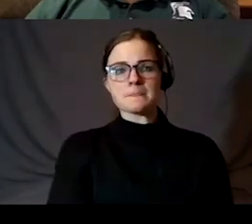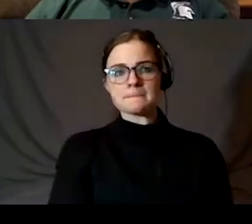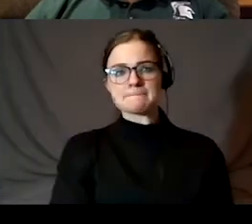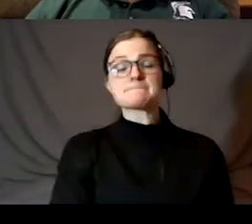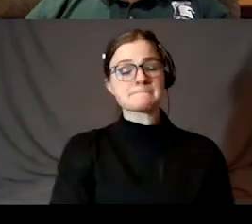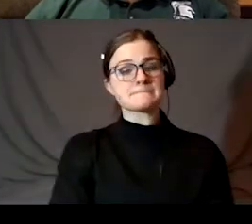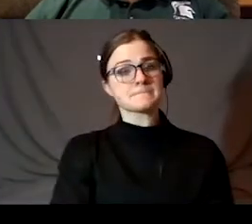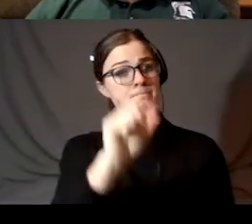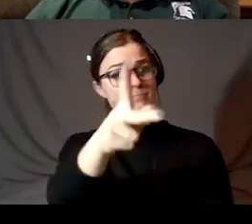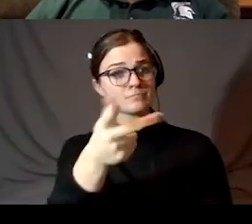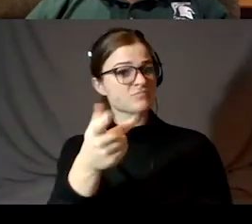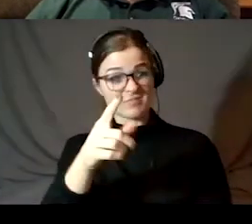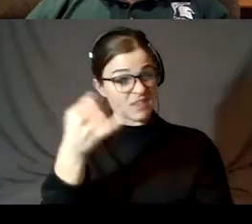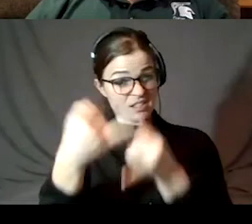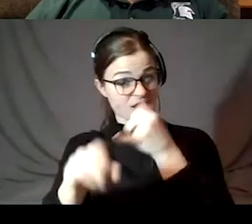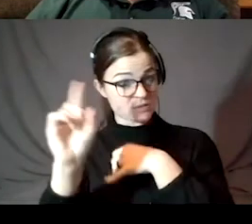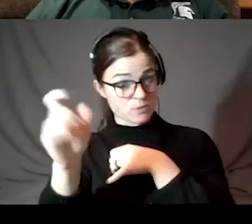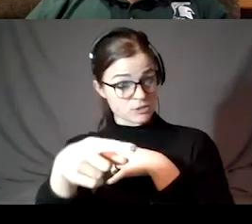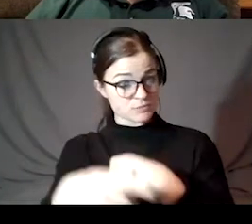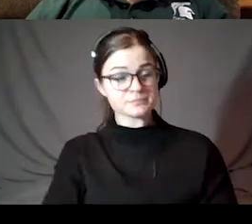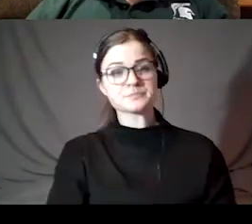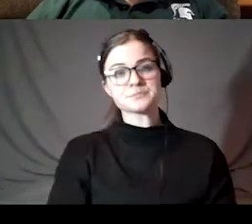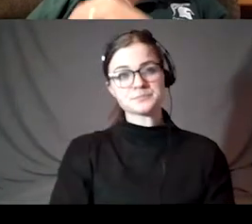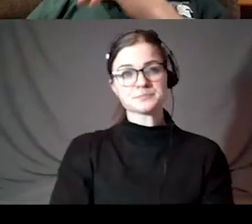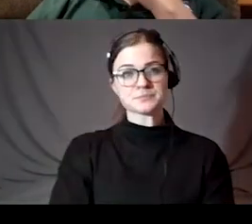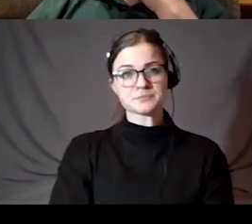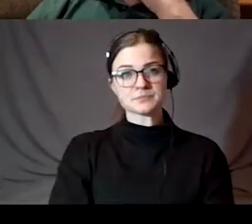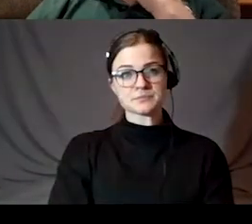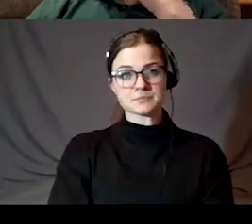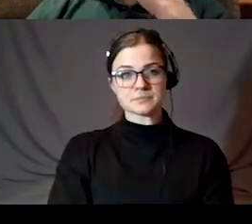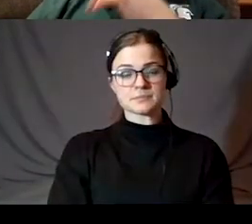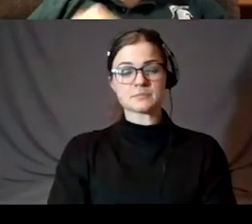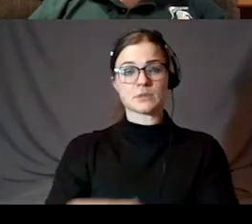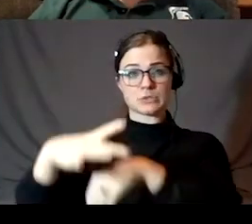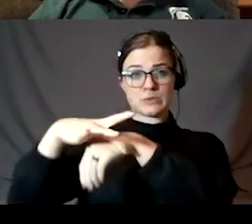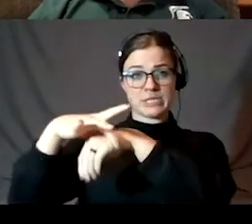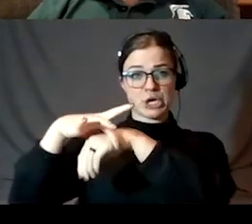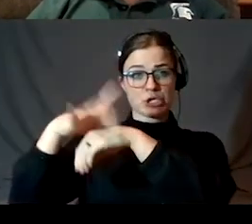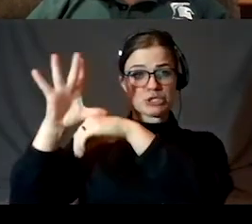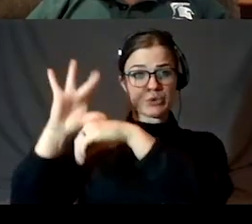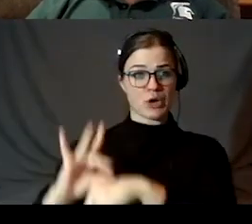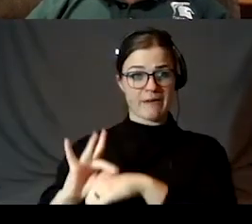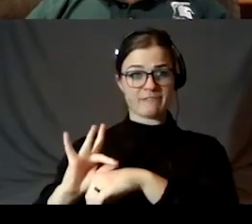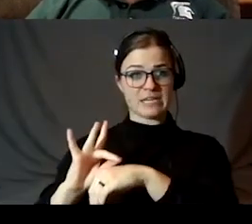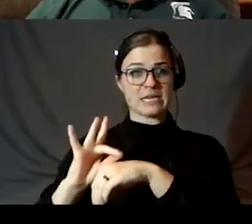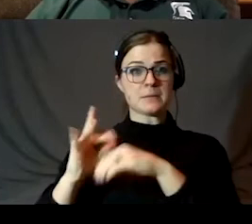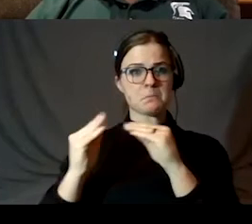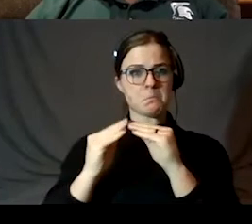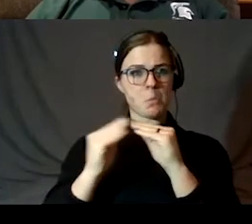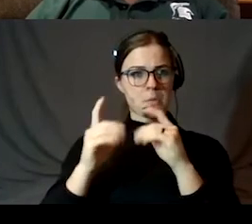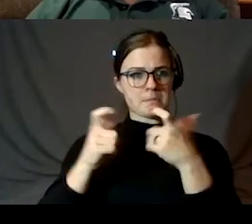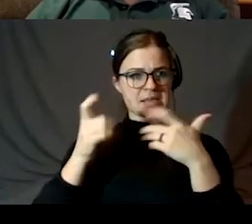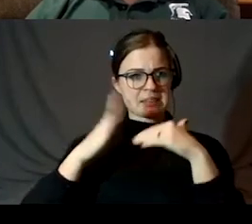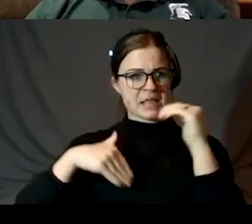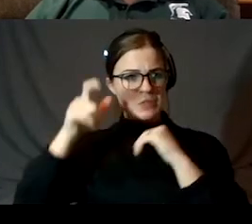Okay. I'd say one last question for now. Uh, since the Earth's gravity is larger than the Moon's, why does the Moon not crash into